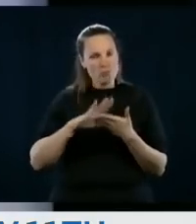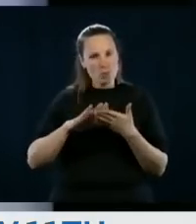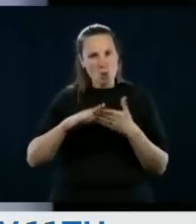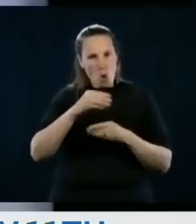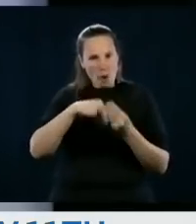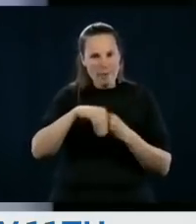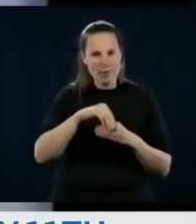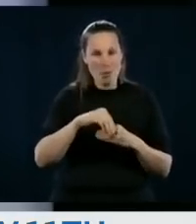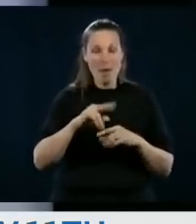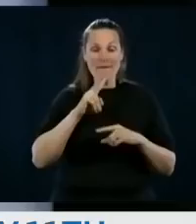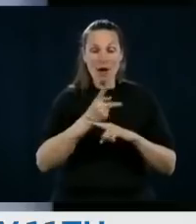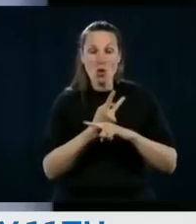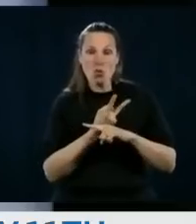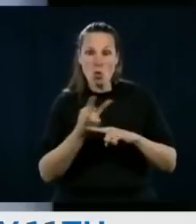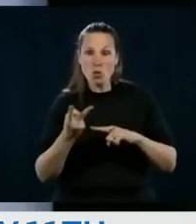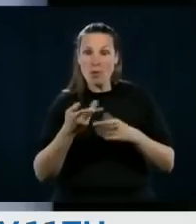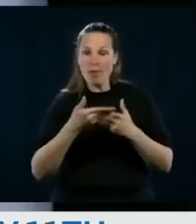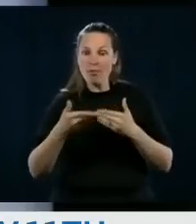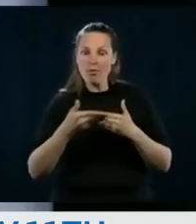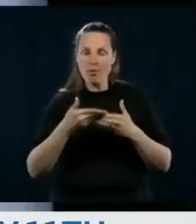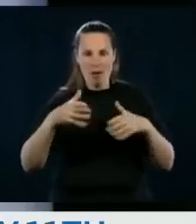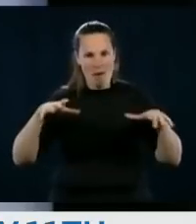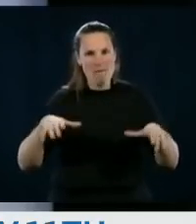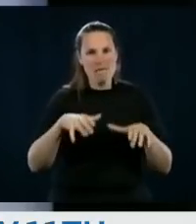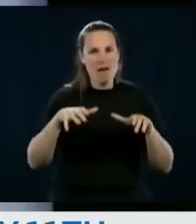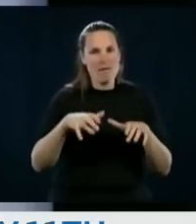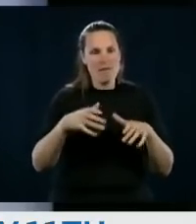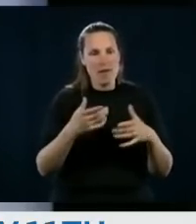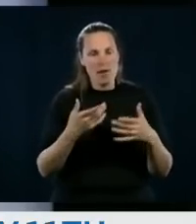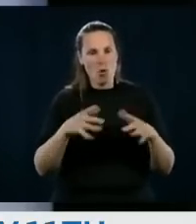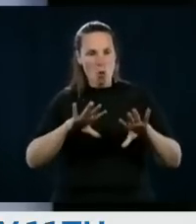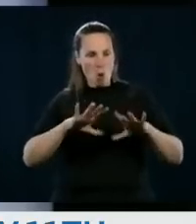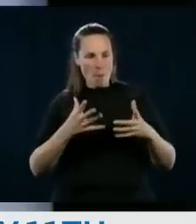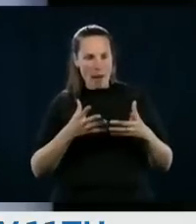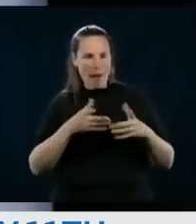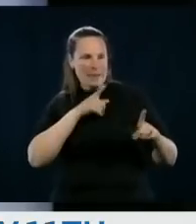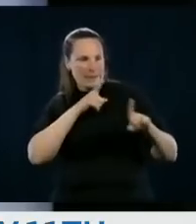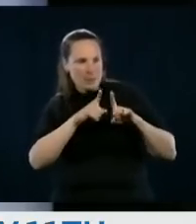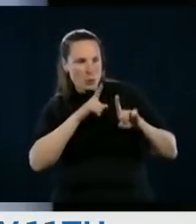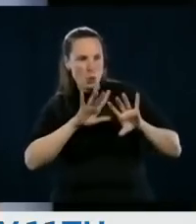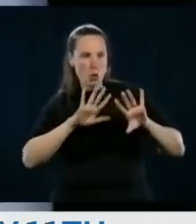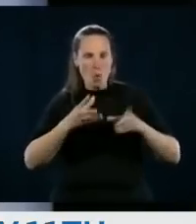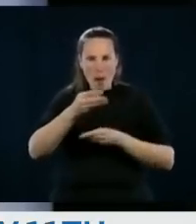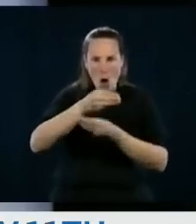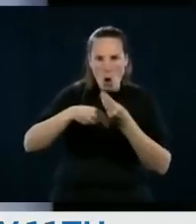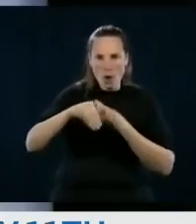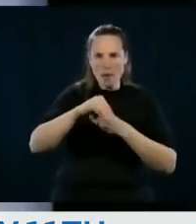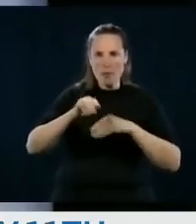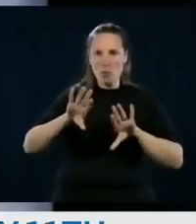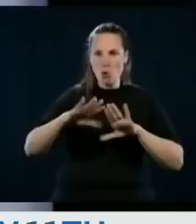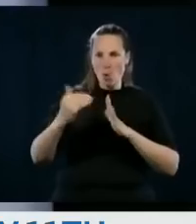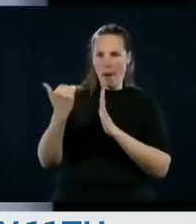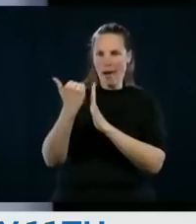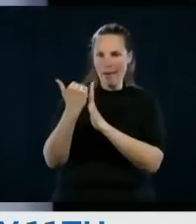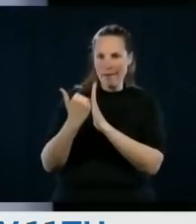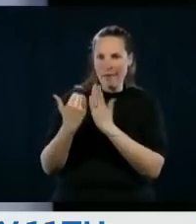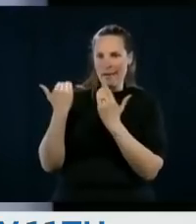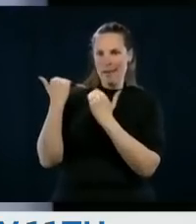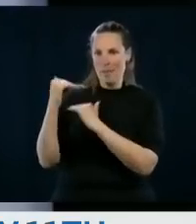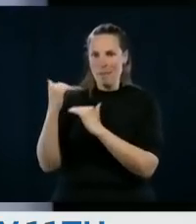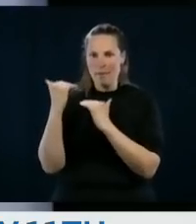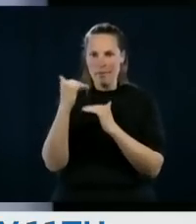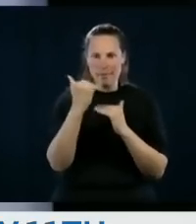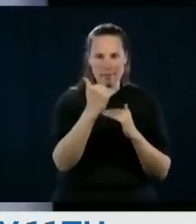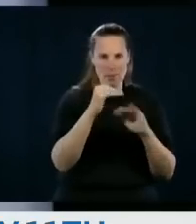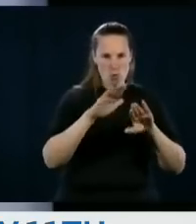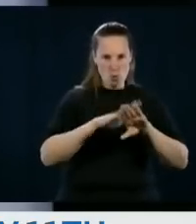these two upcoming weeks will be very useful for us together to establish dialogues and guidelines